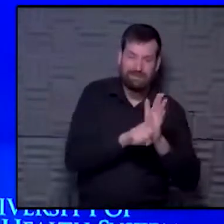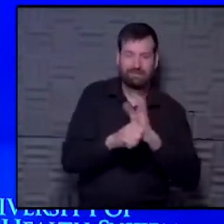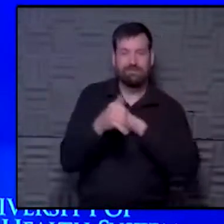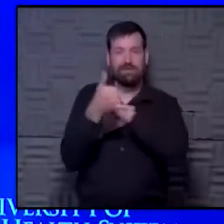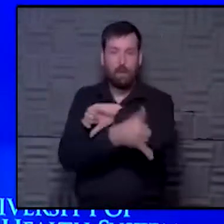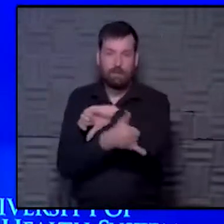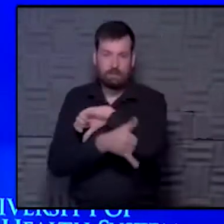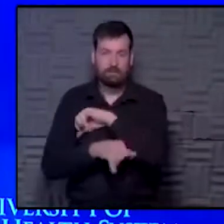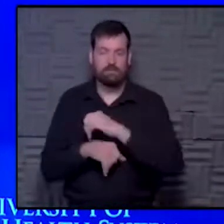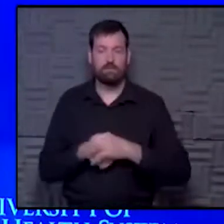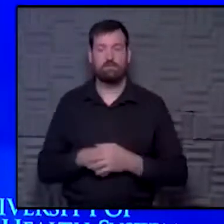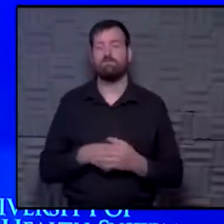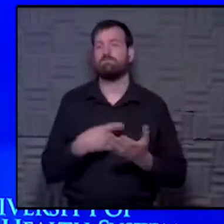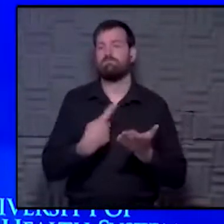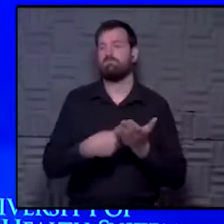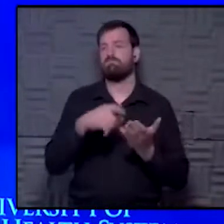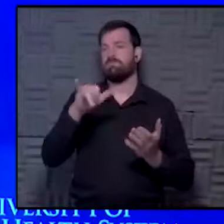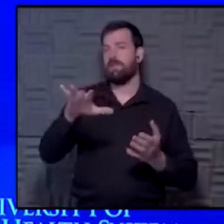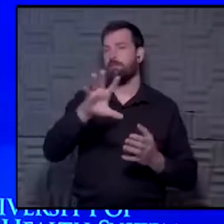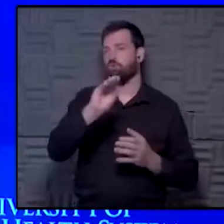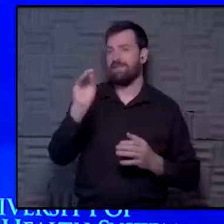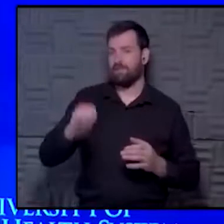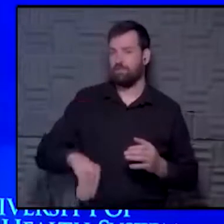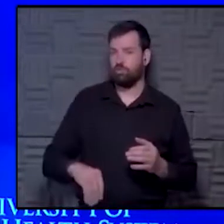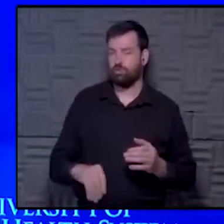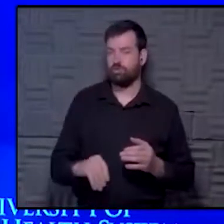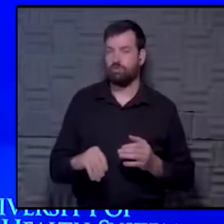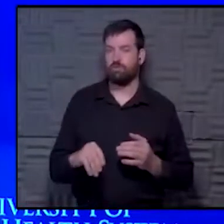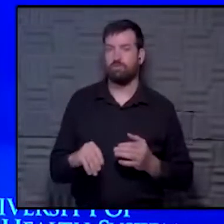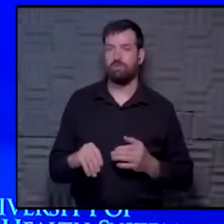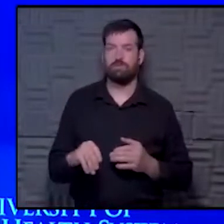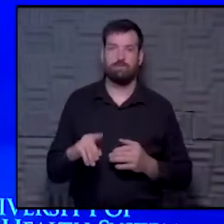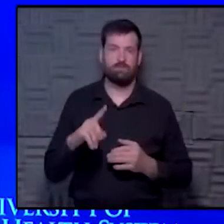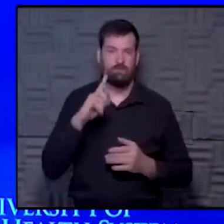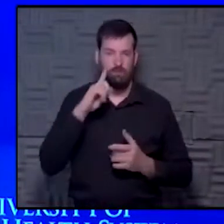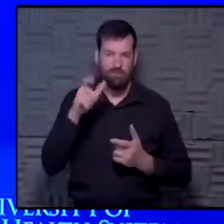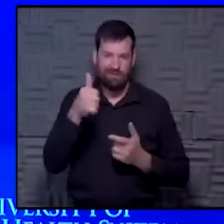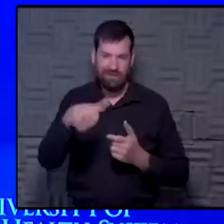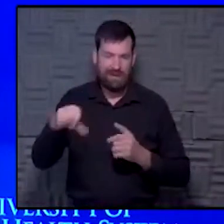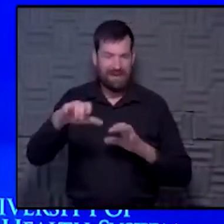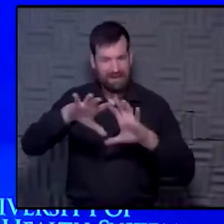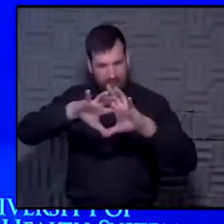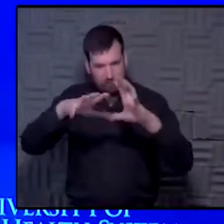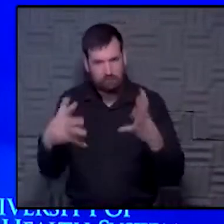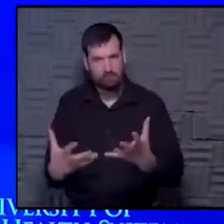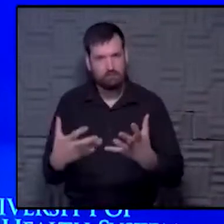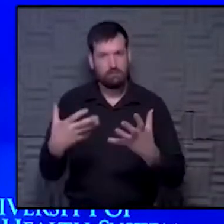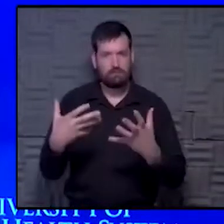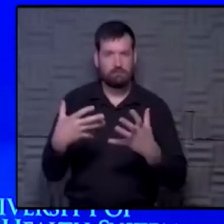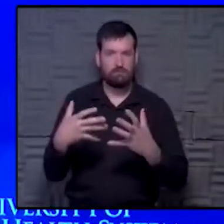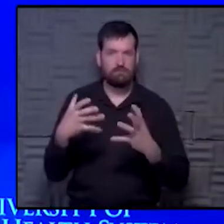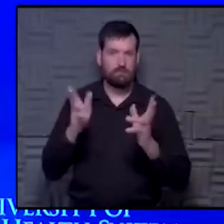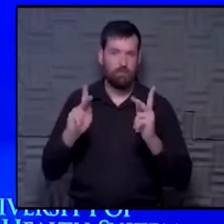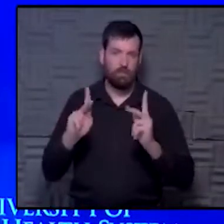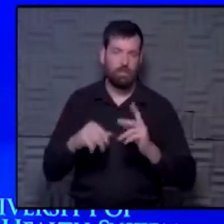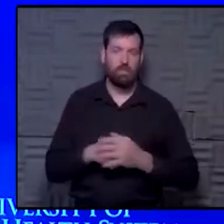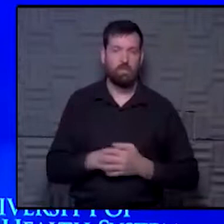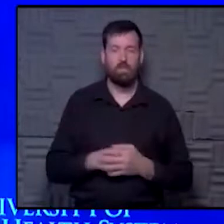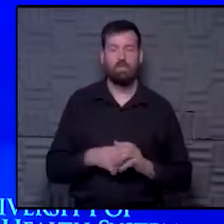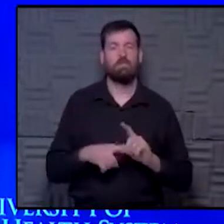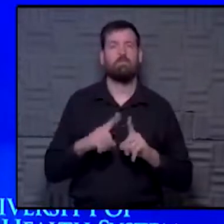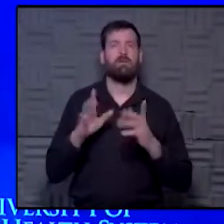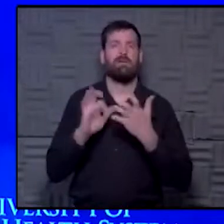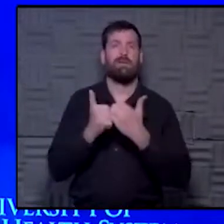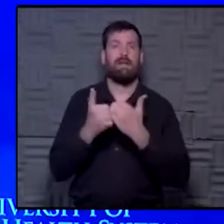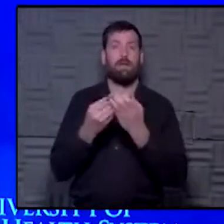when we're talking about that percentage, it really is the percentage in any particular population. But as we're talking about how do